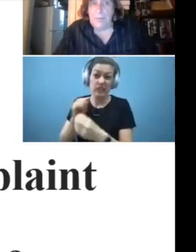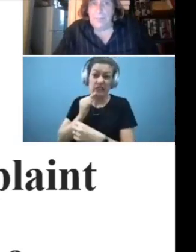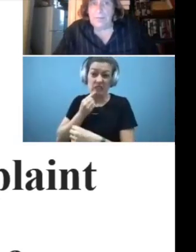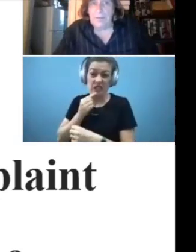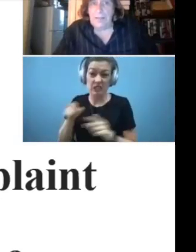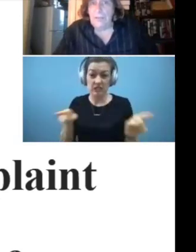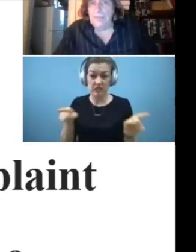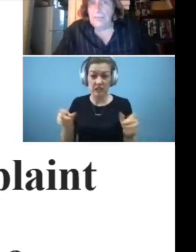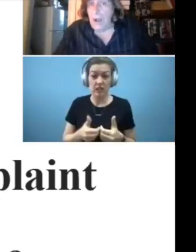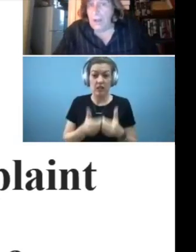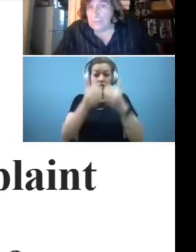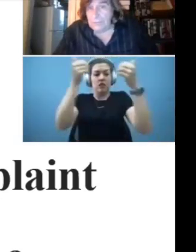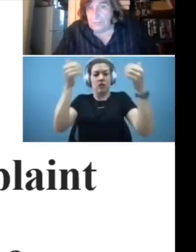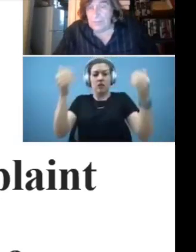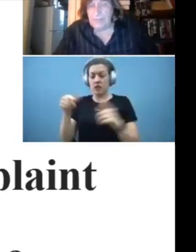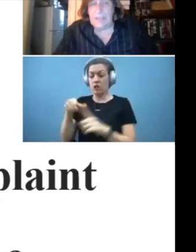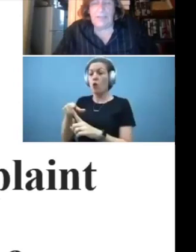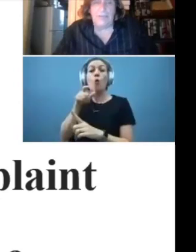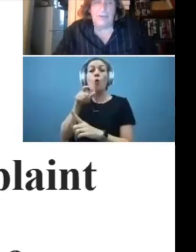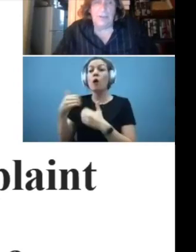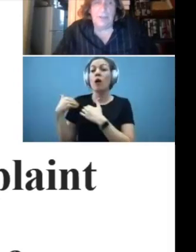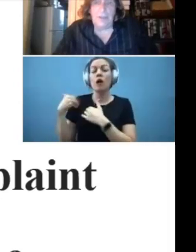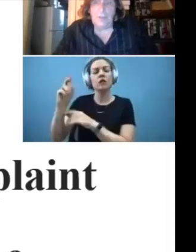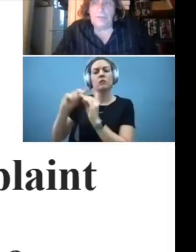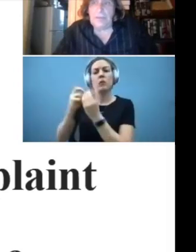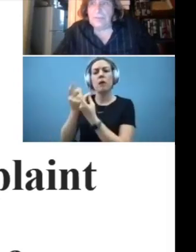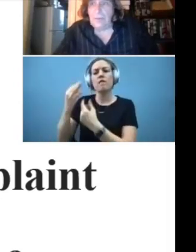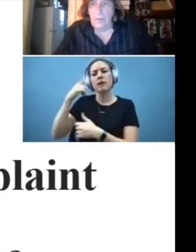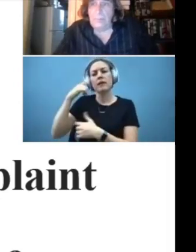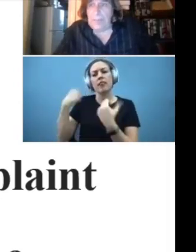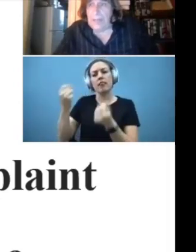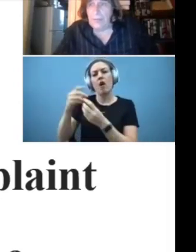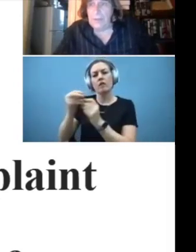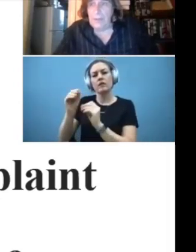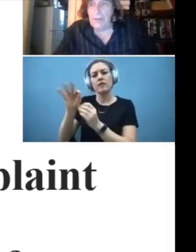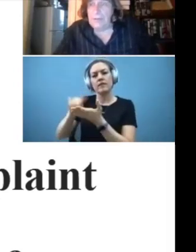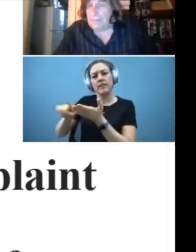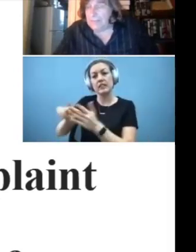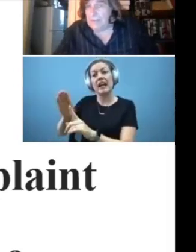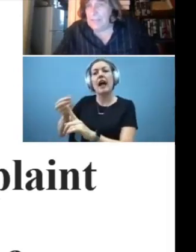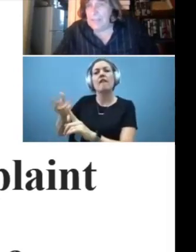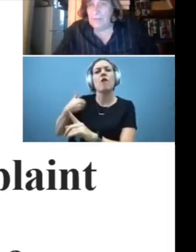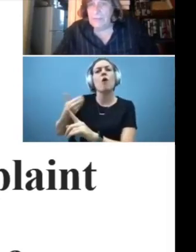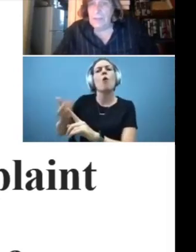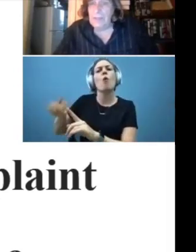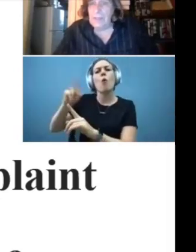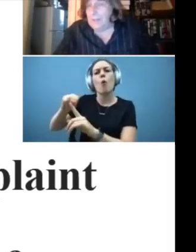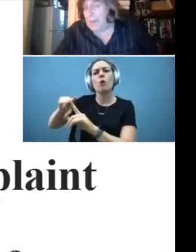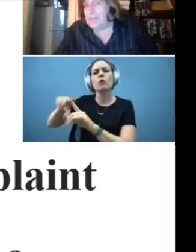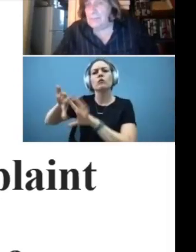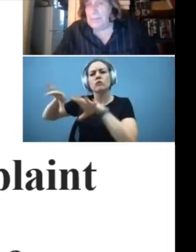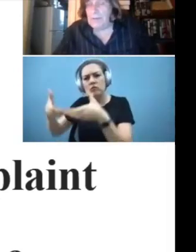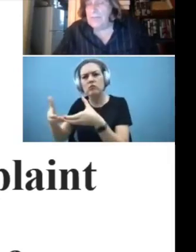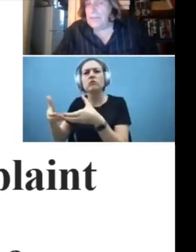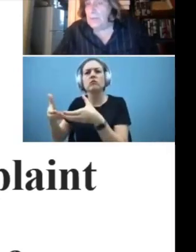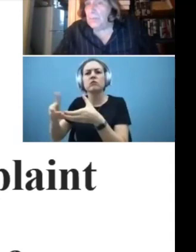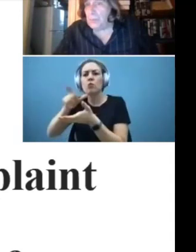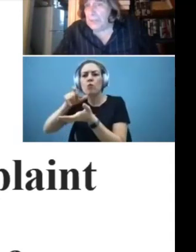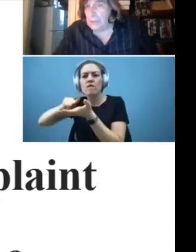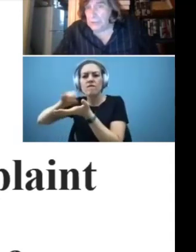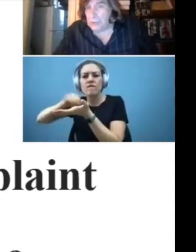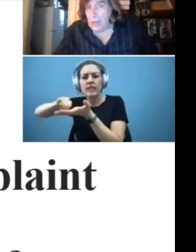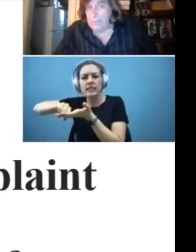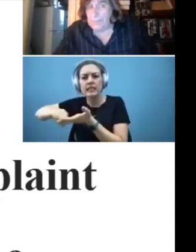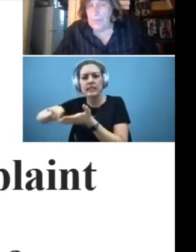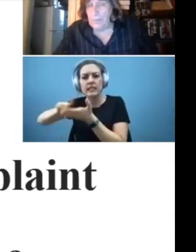Department of Mental Health's Office of Investigation, which has their own battery of investigators. And in my experience, they do a